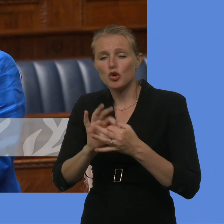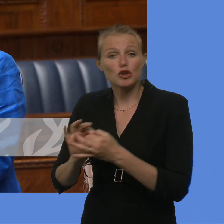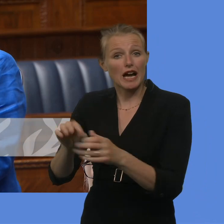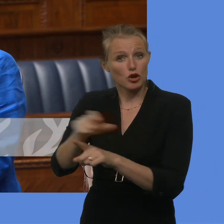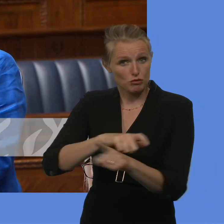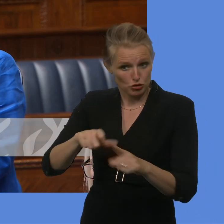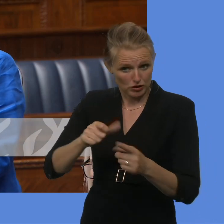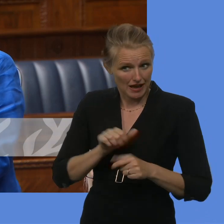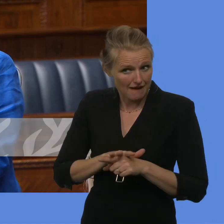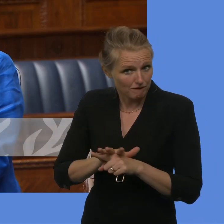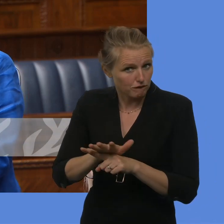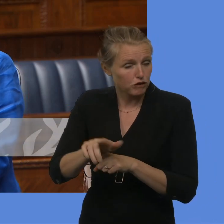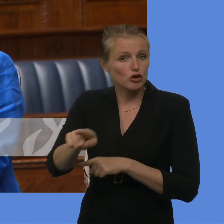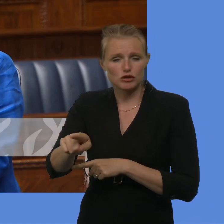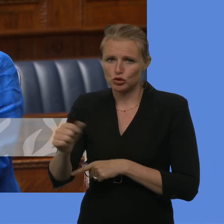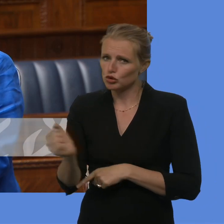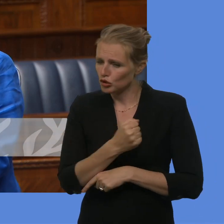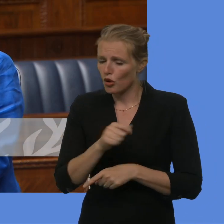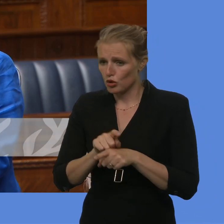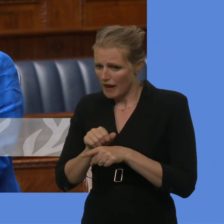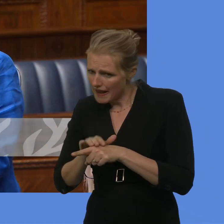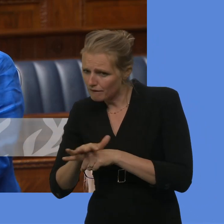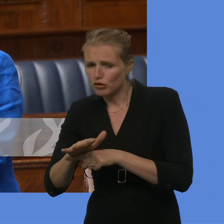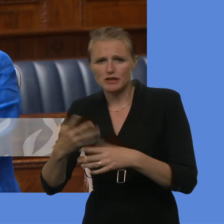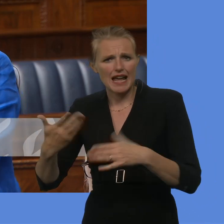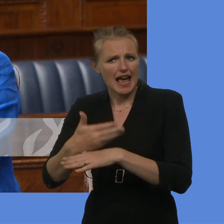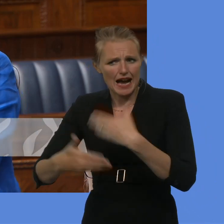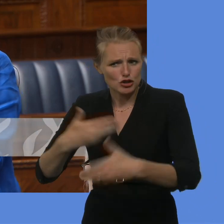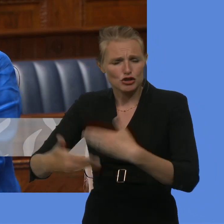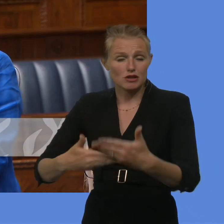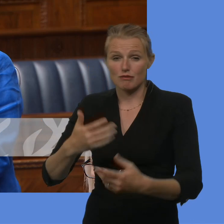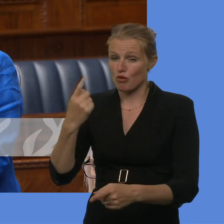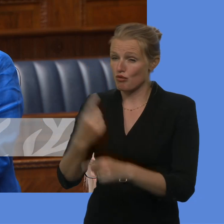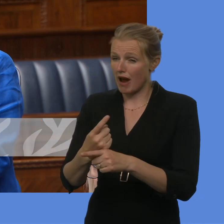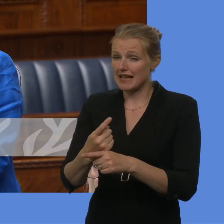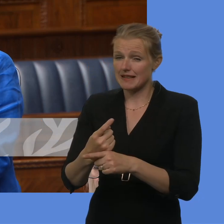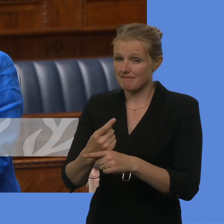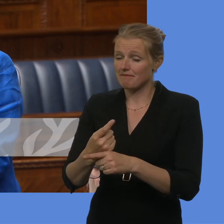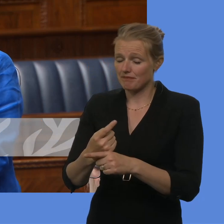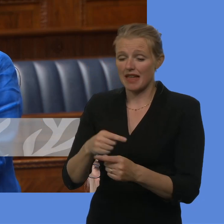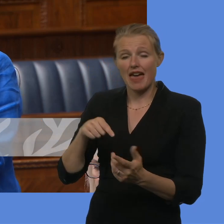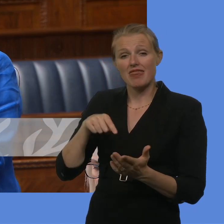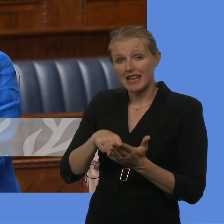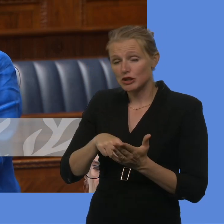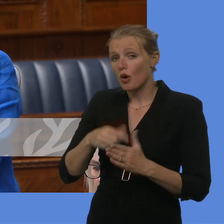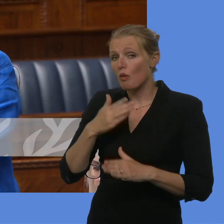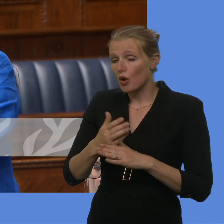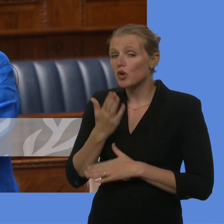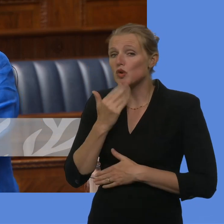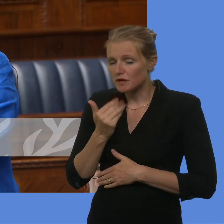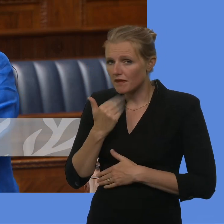it can, and I think it should inform some of the actions coming out of that as well. But you're absolutely right. I think this is a useful piece of work to inform